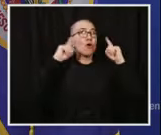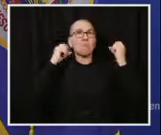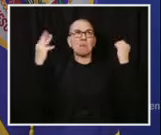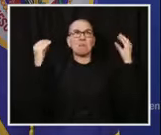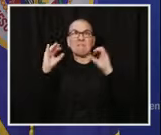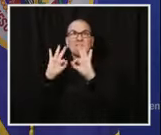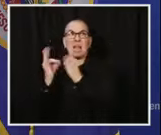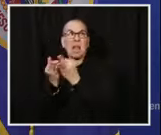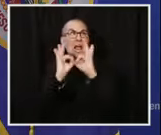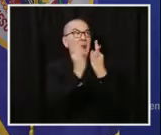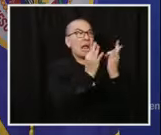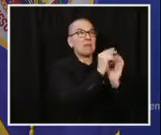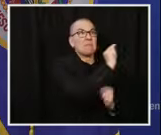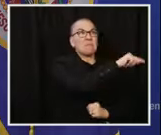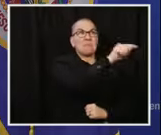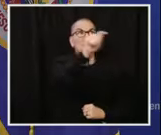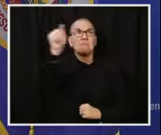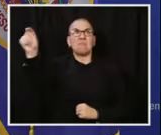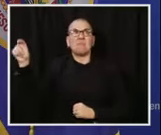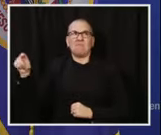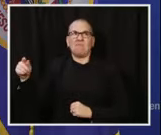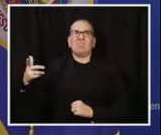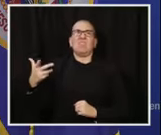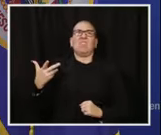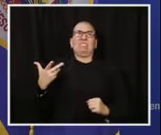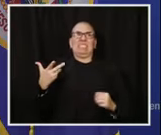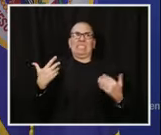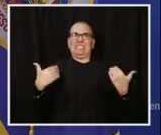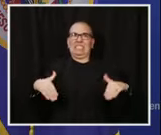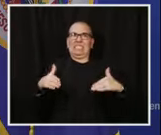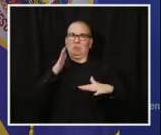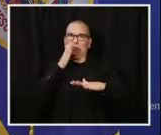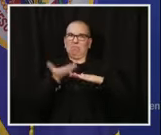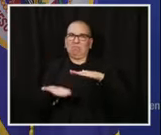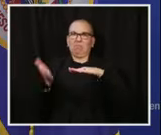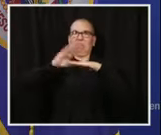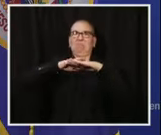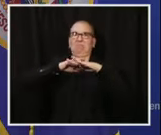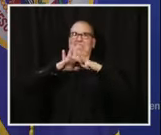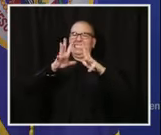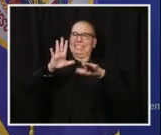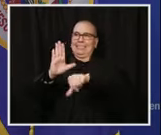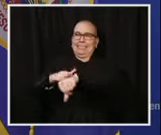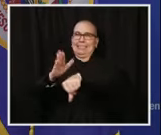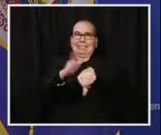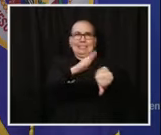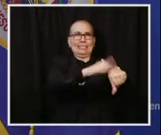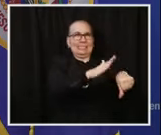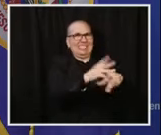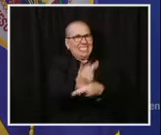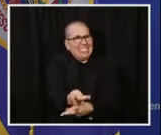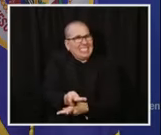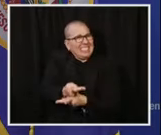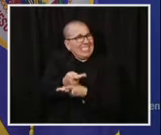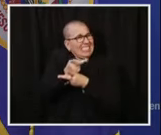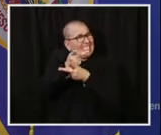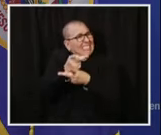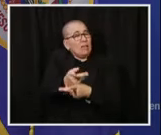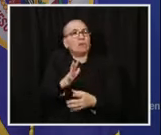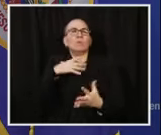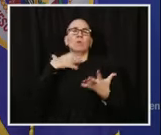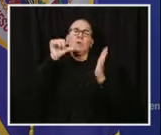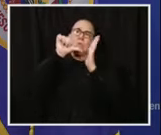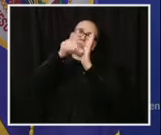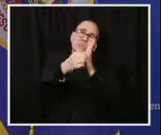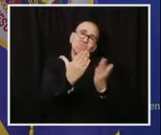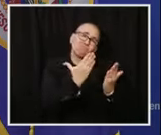Just recently, down in Jackson, Minnesota, we had a resident write a letter to the editor thanking the governor, state officials, and the Good Samaritan Society for all the restrictions